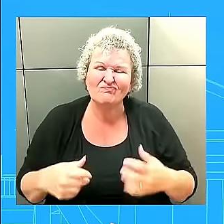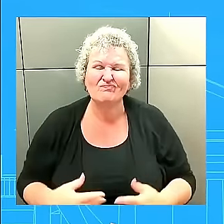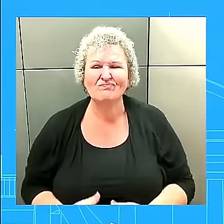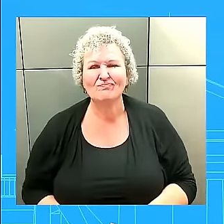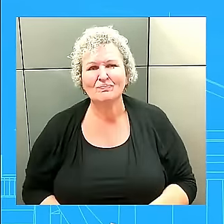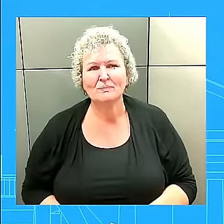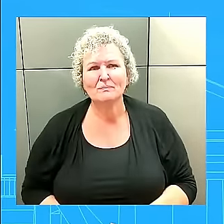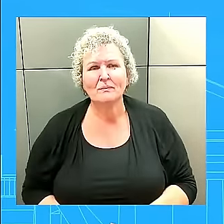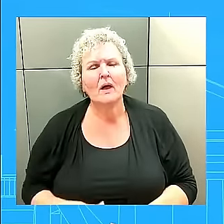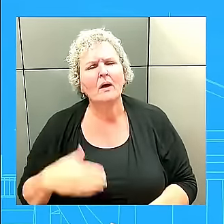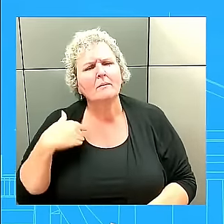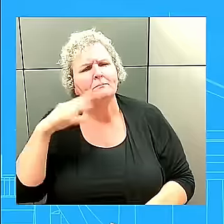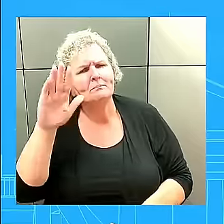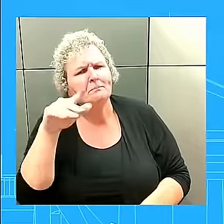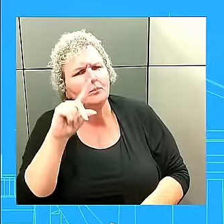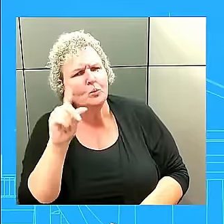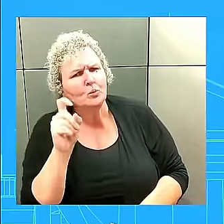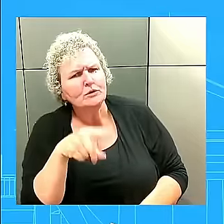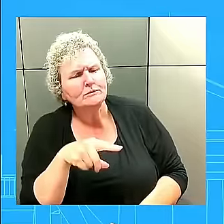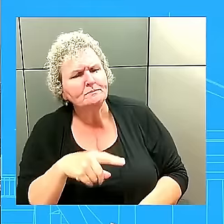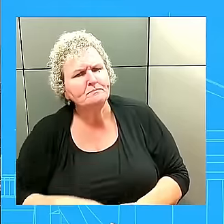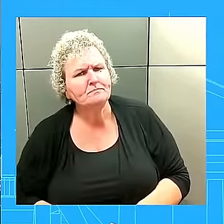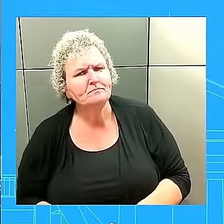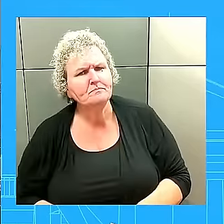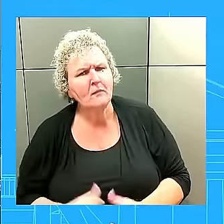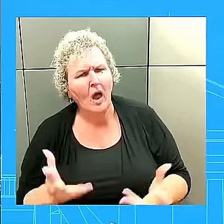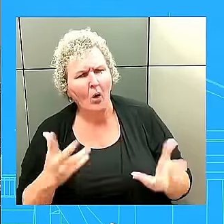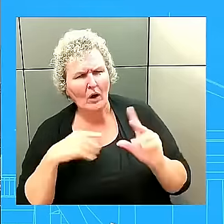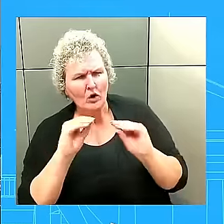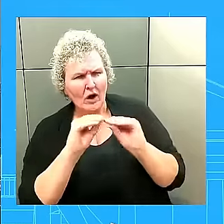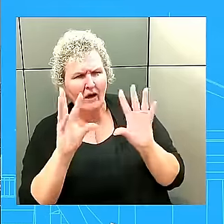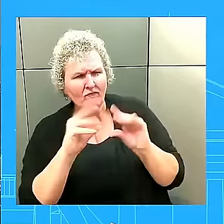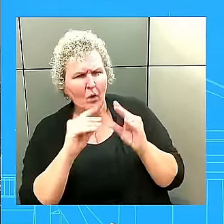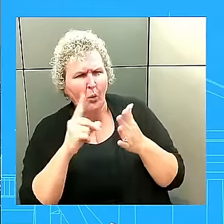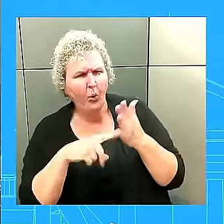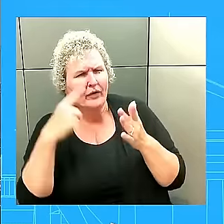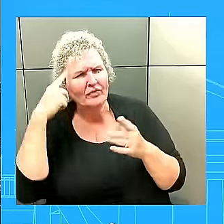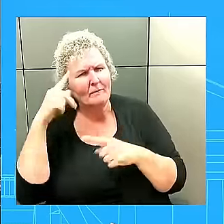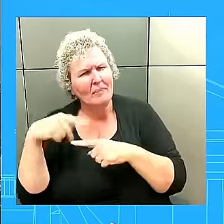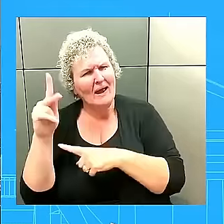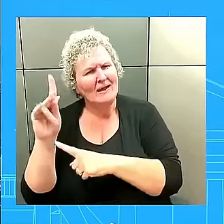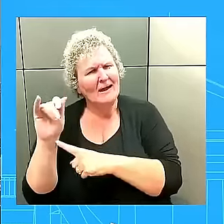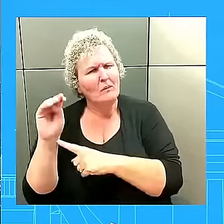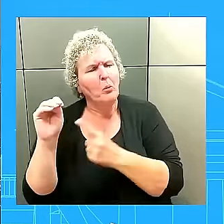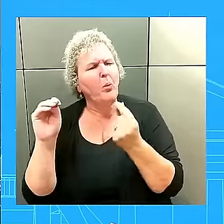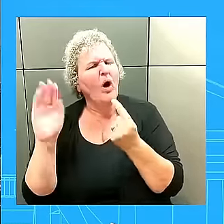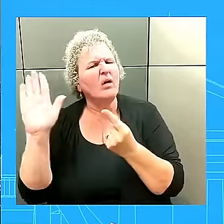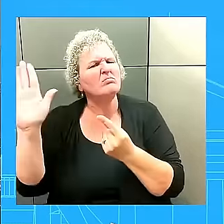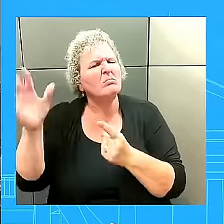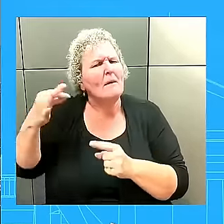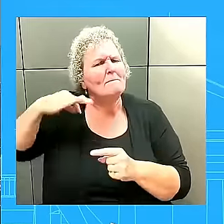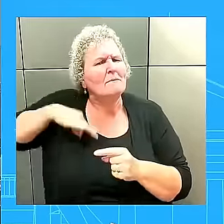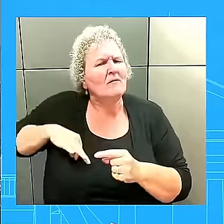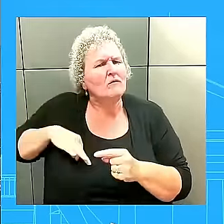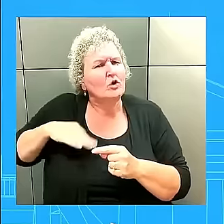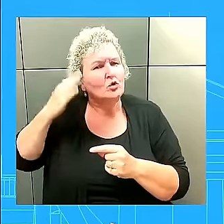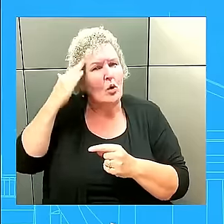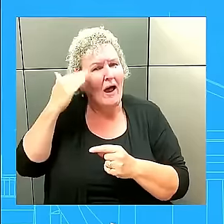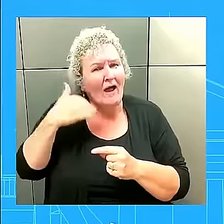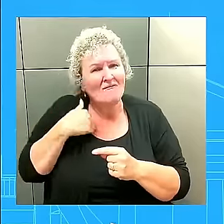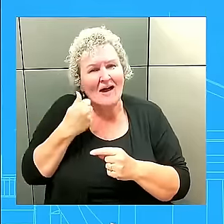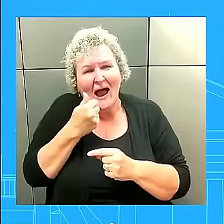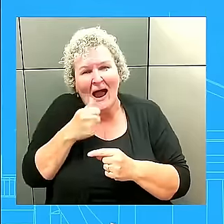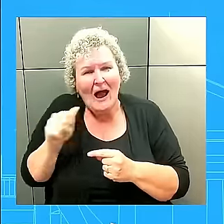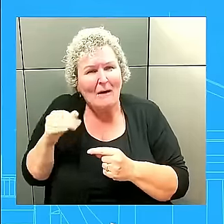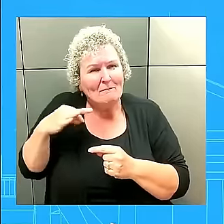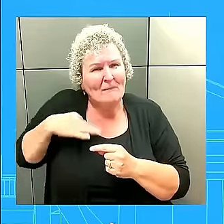what Kim Jong-un possibly gets out of this. As far as you know, has he gotten anything in return? Well, mean, from this